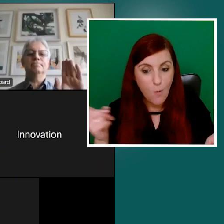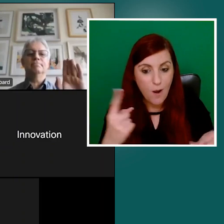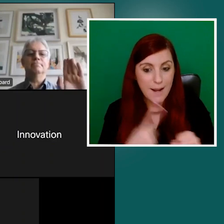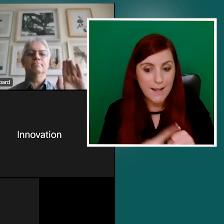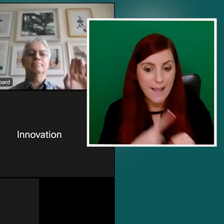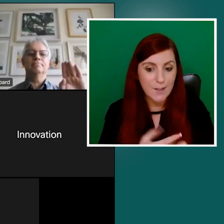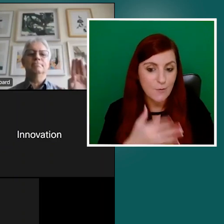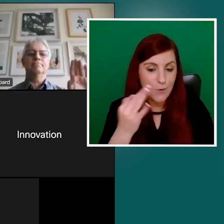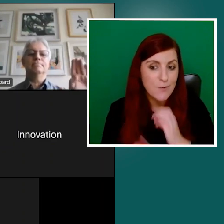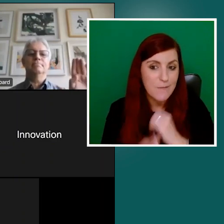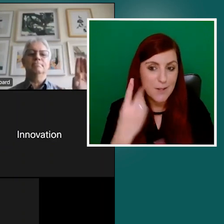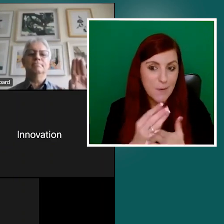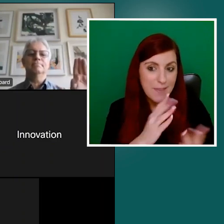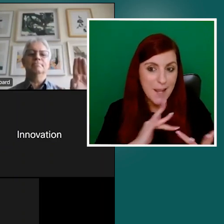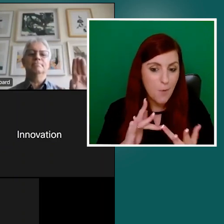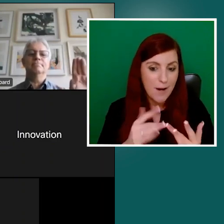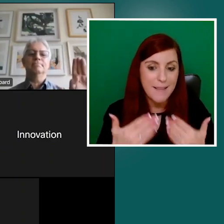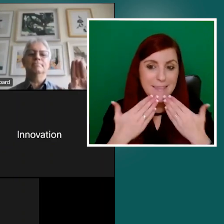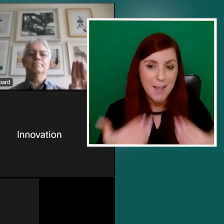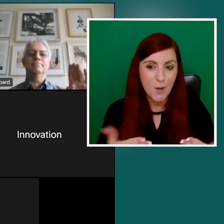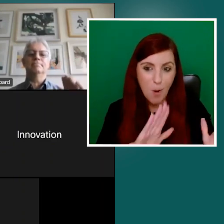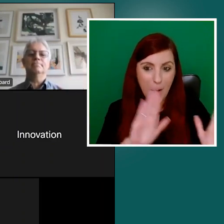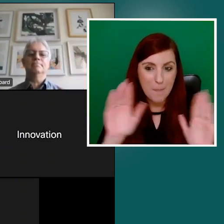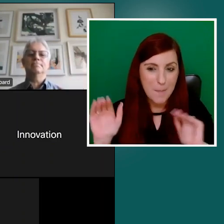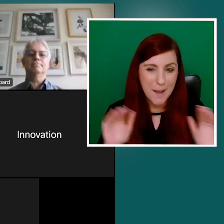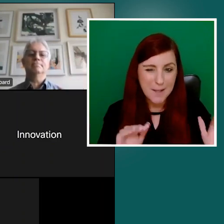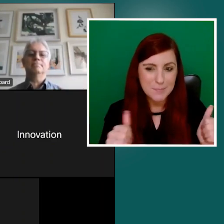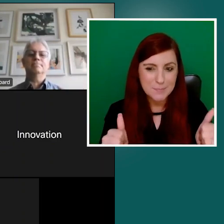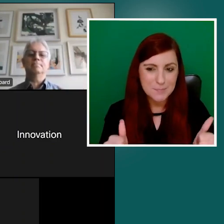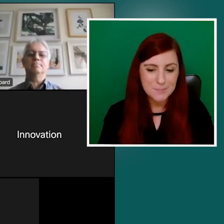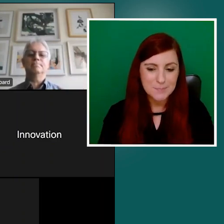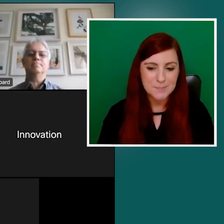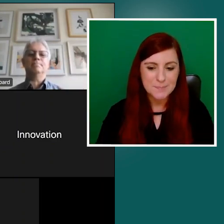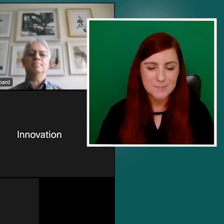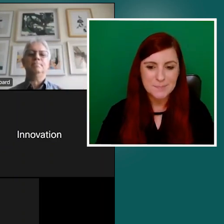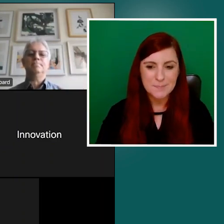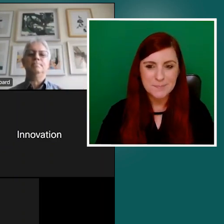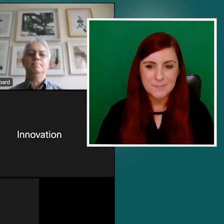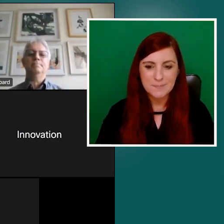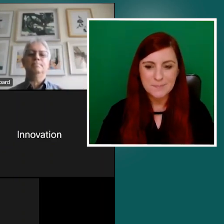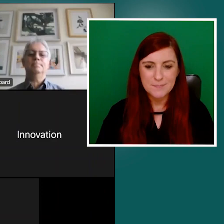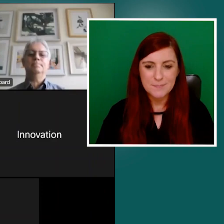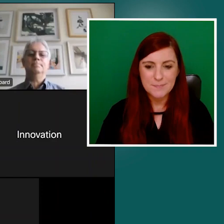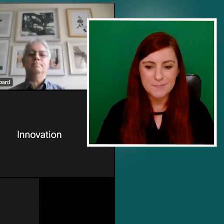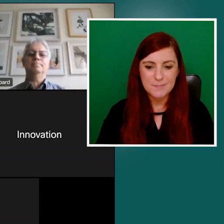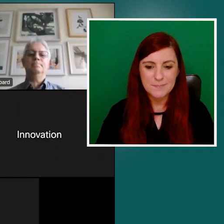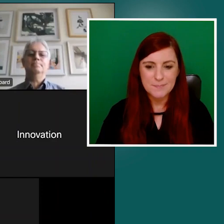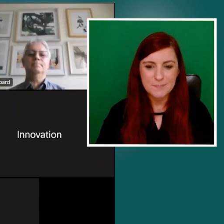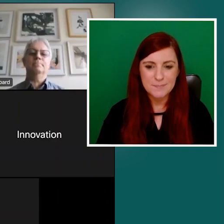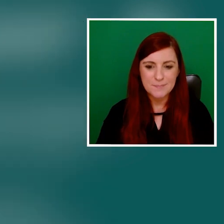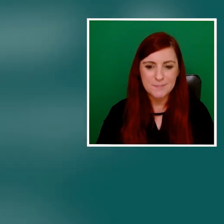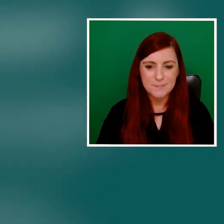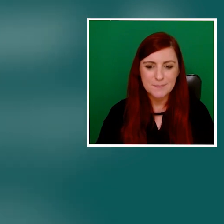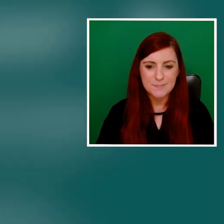Take care. everybody. Have a good day. Thank you. All the best. Bye. Bye.